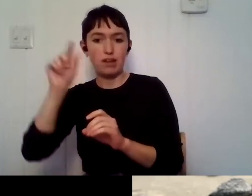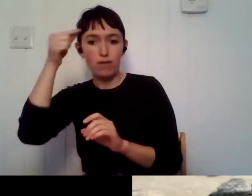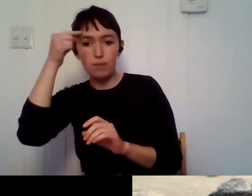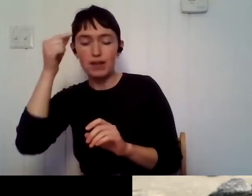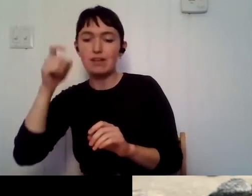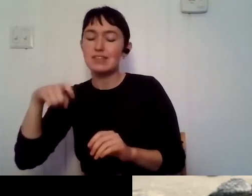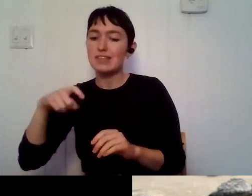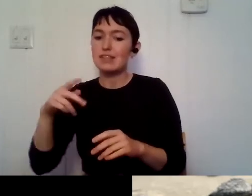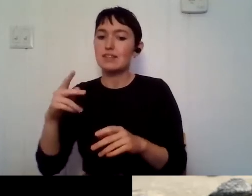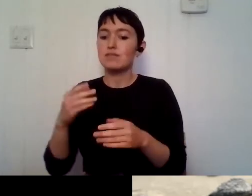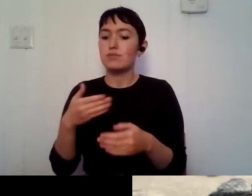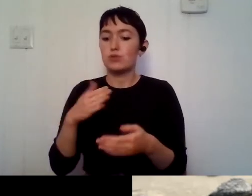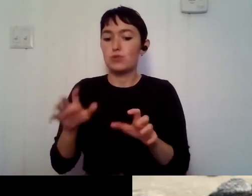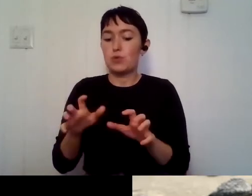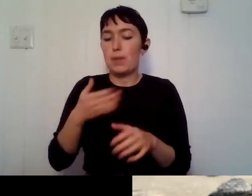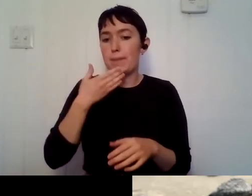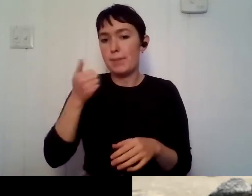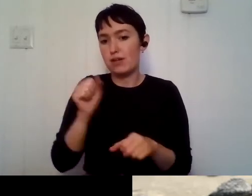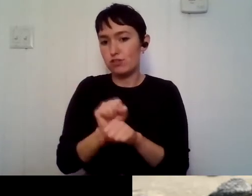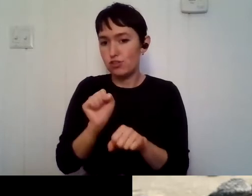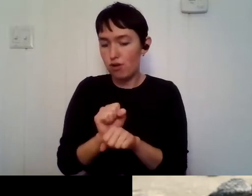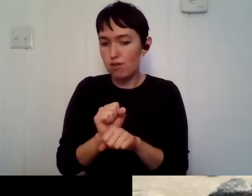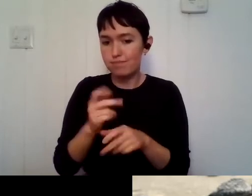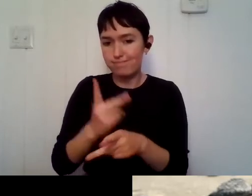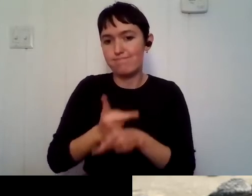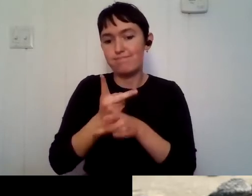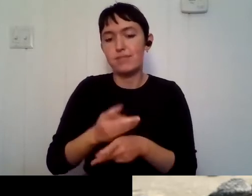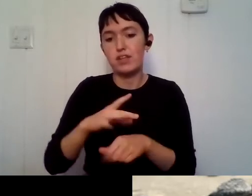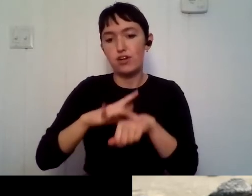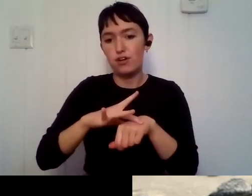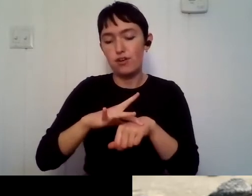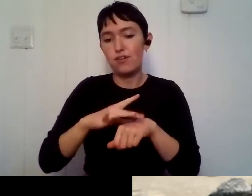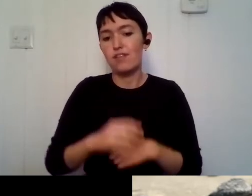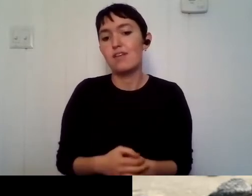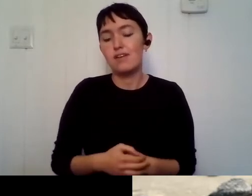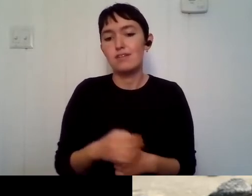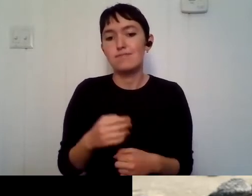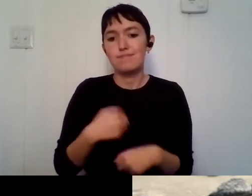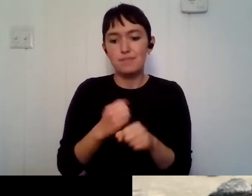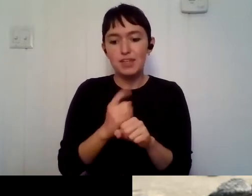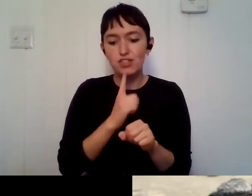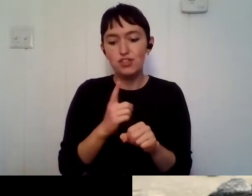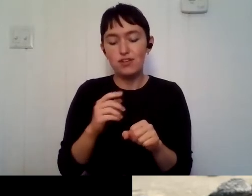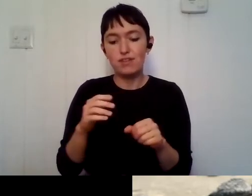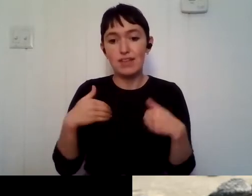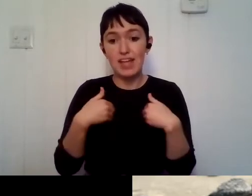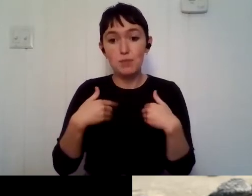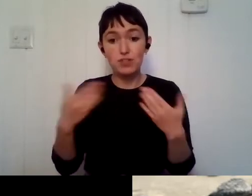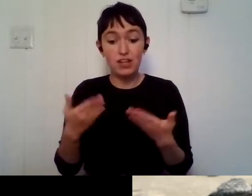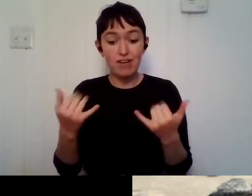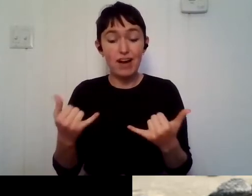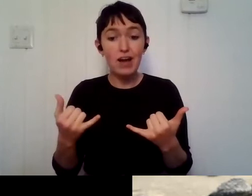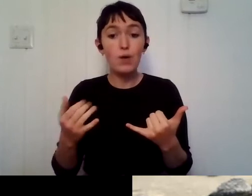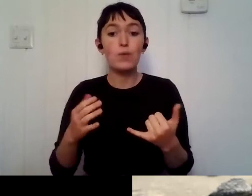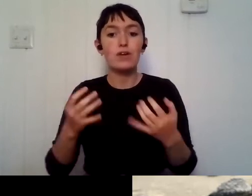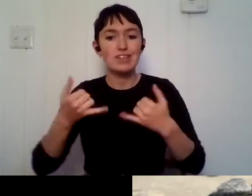uh, with our stewardship to the earth to make sure that all the animals that are here are here for future generations. So we're borrowing it from the earth